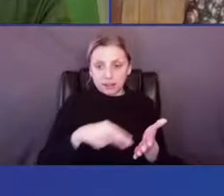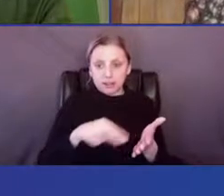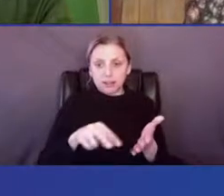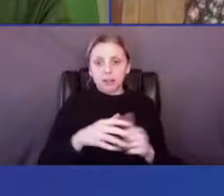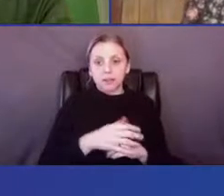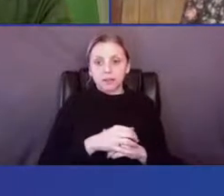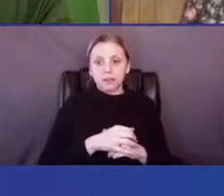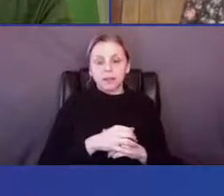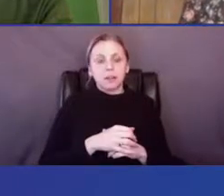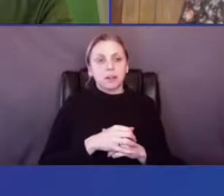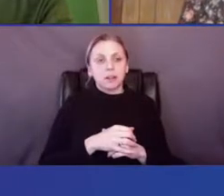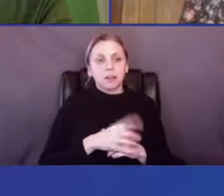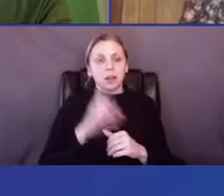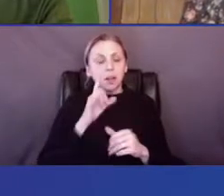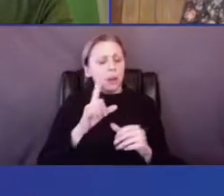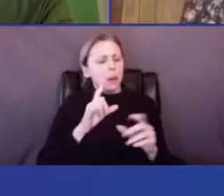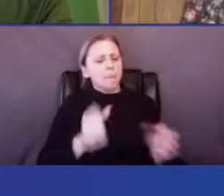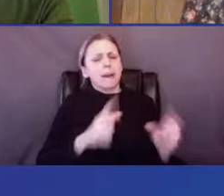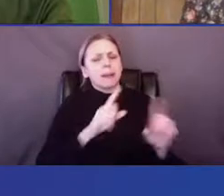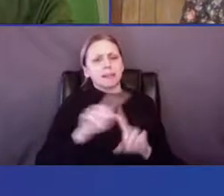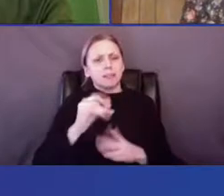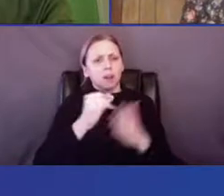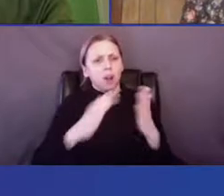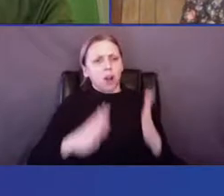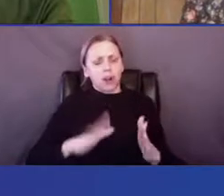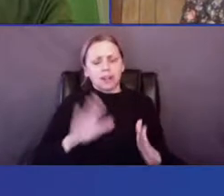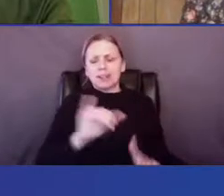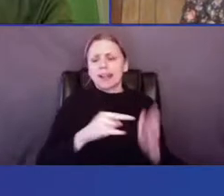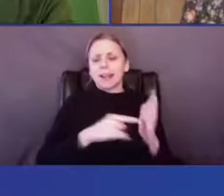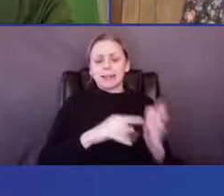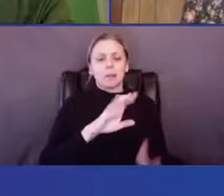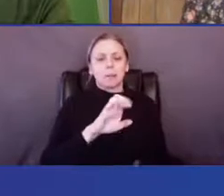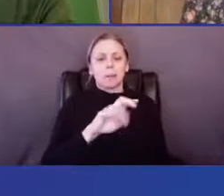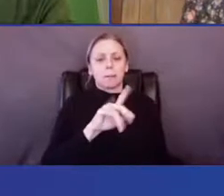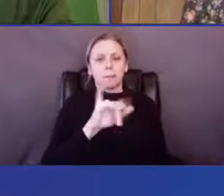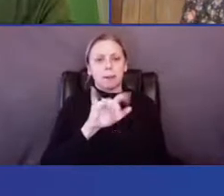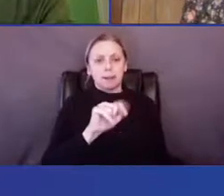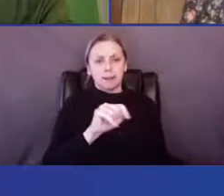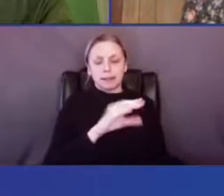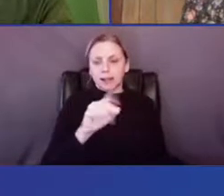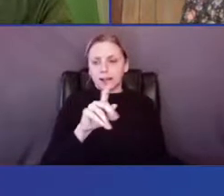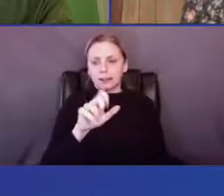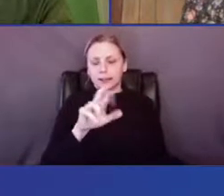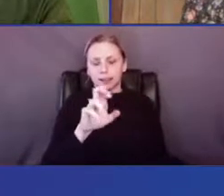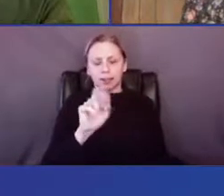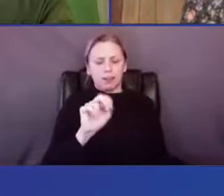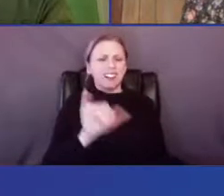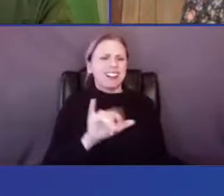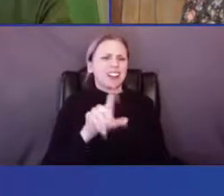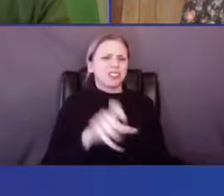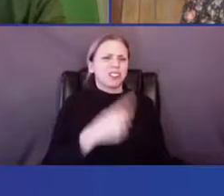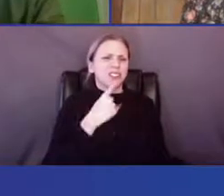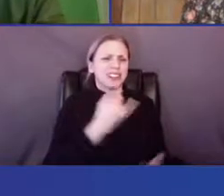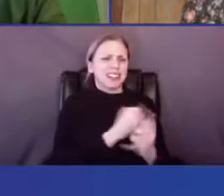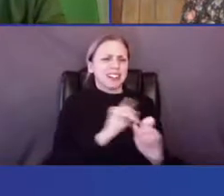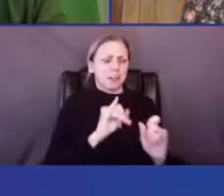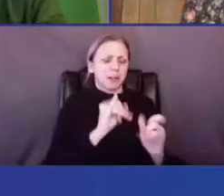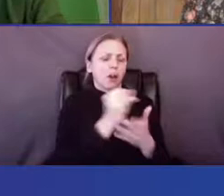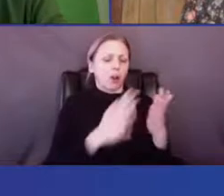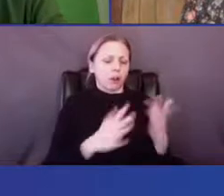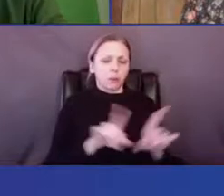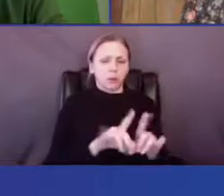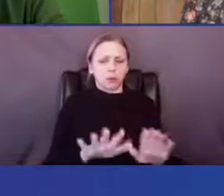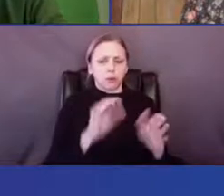of, great artists like Benedict and, and, and, and Karen, uh, or I should say independent artists, and also great, uh,